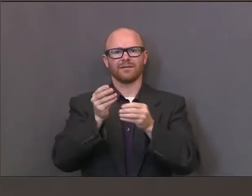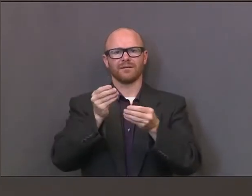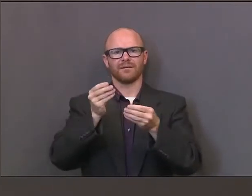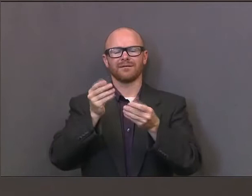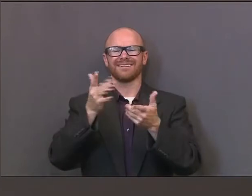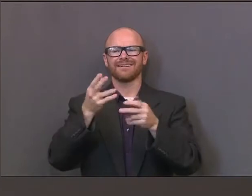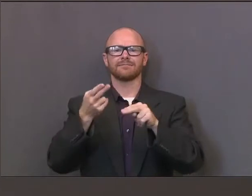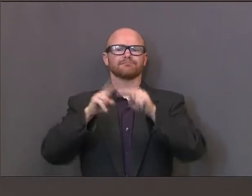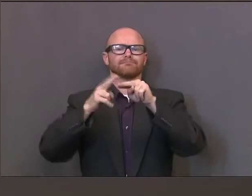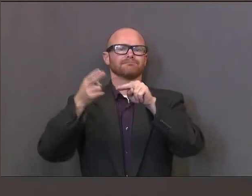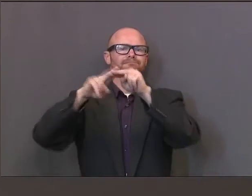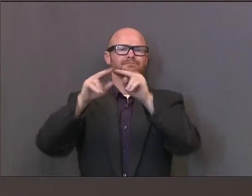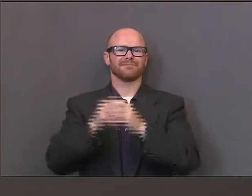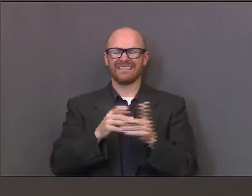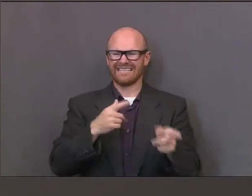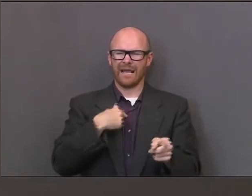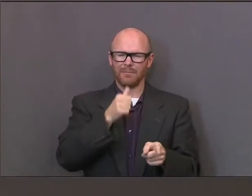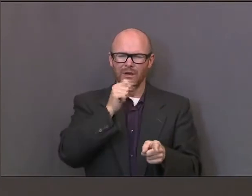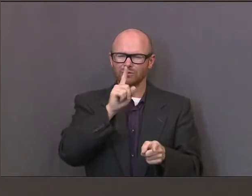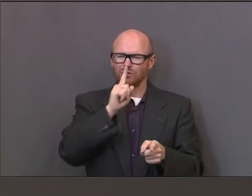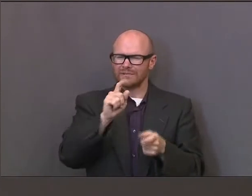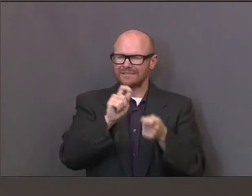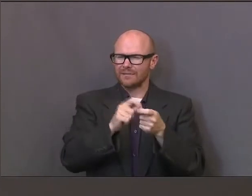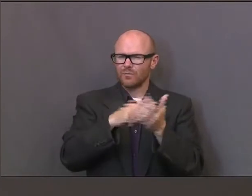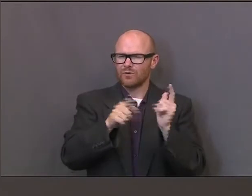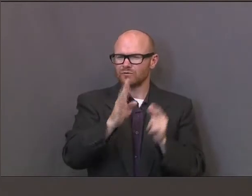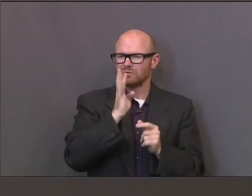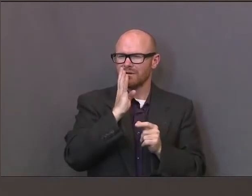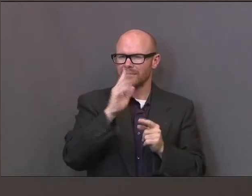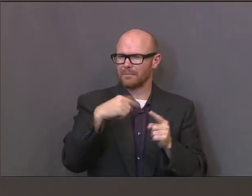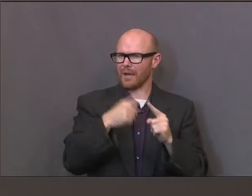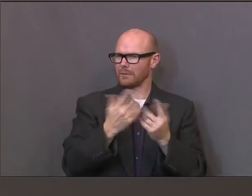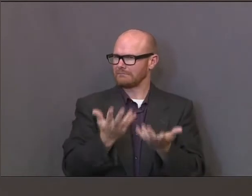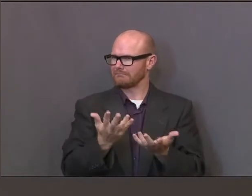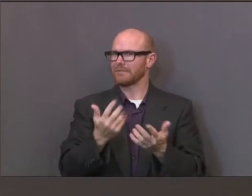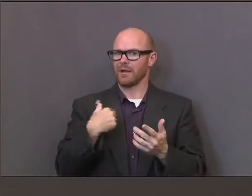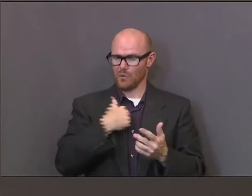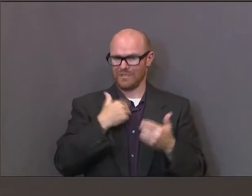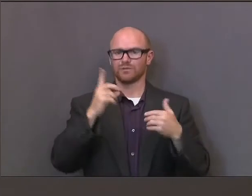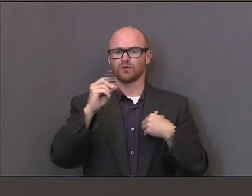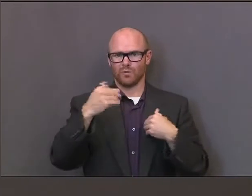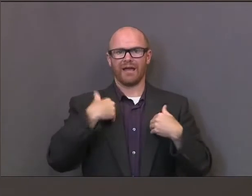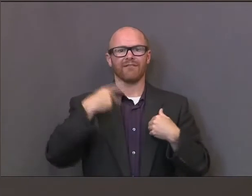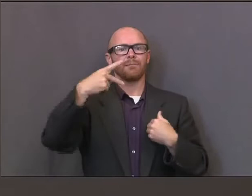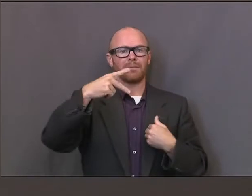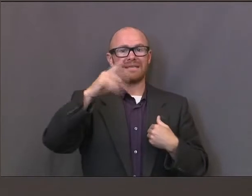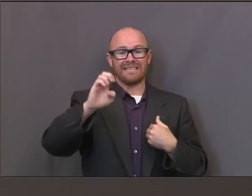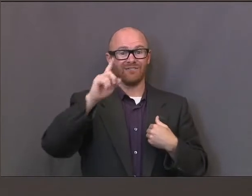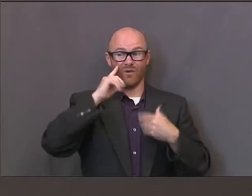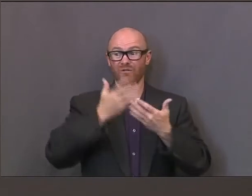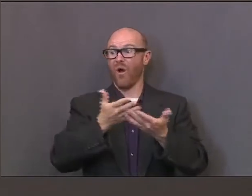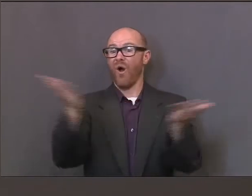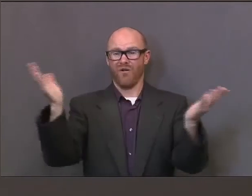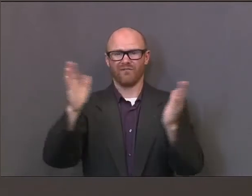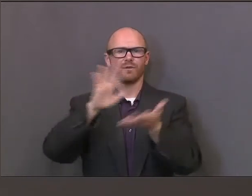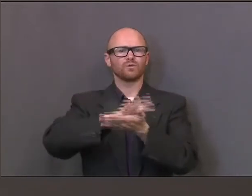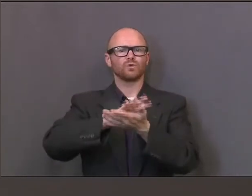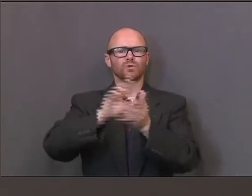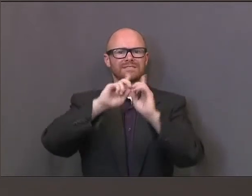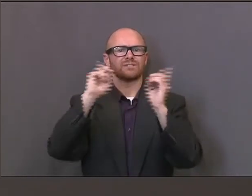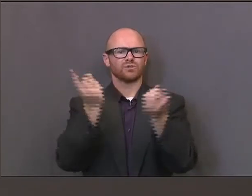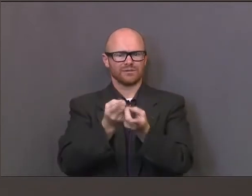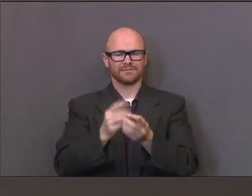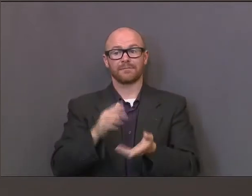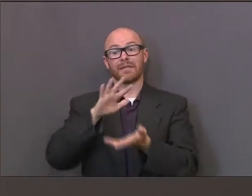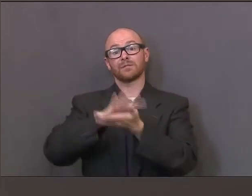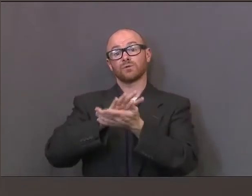Ben, what other additional measures that you might be referring to. We have PPE that has gone out to all of the districts. The districts